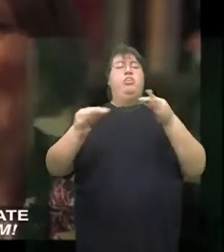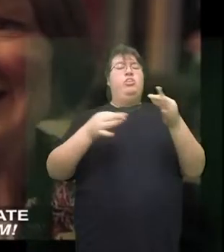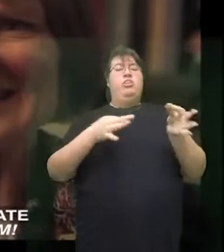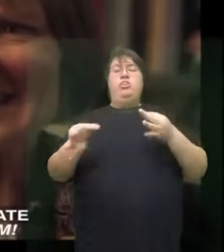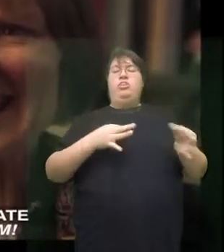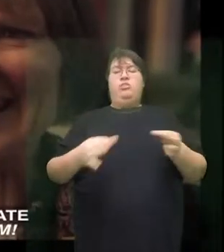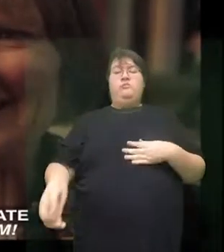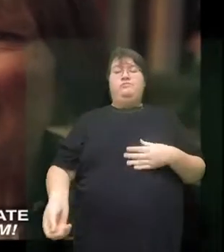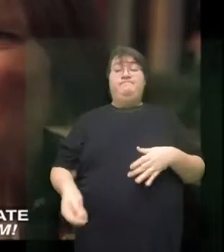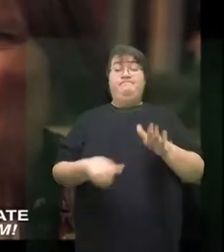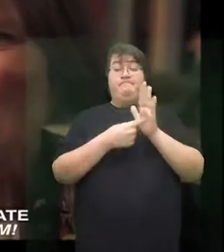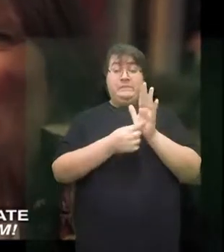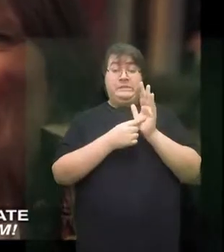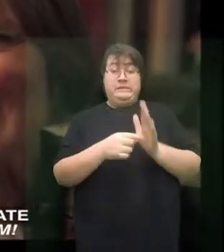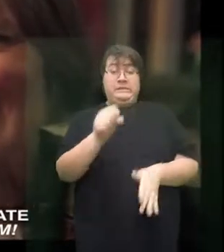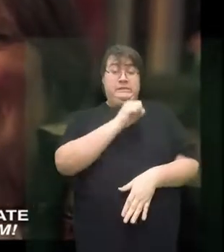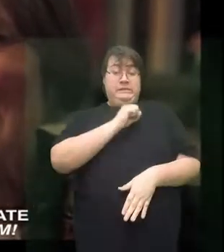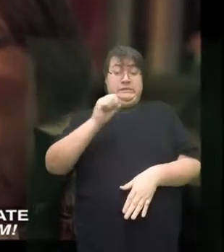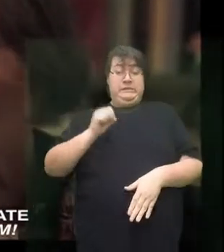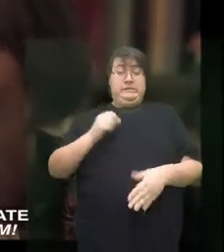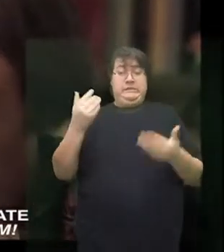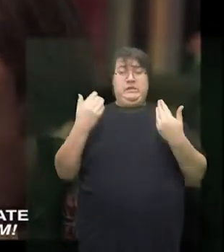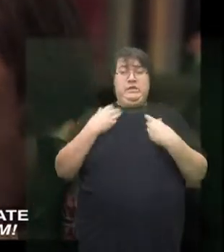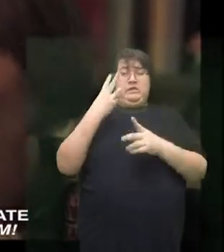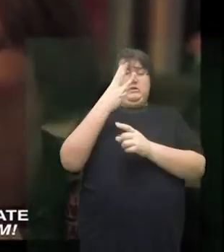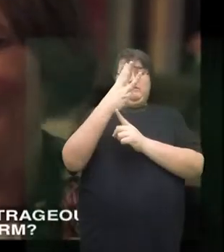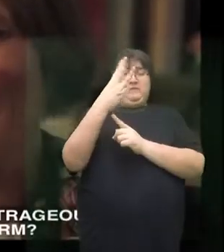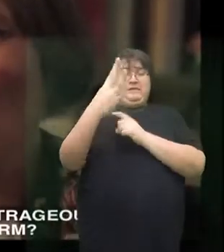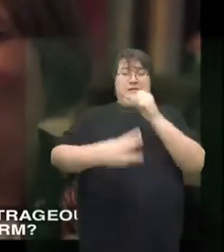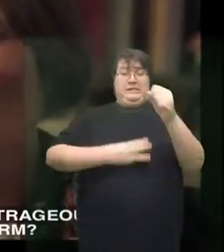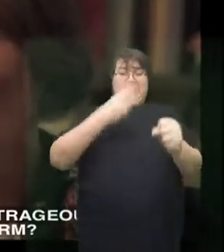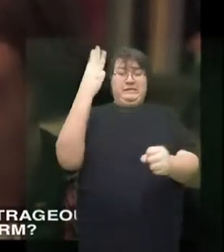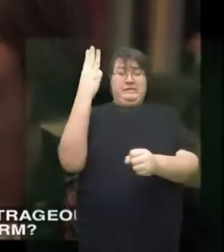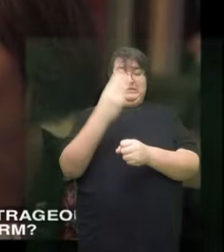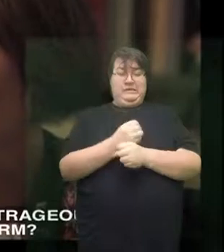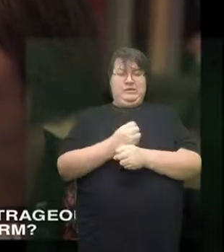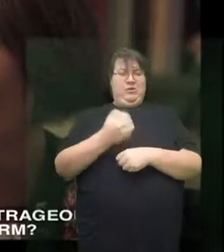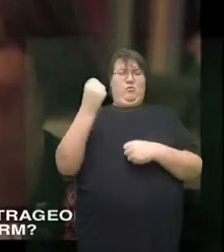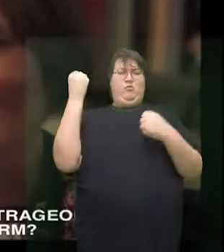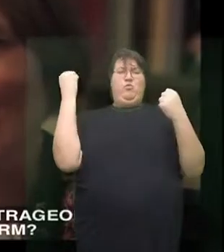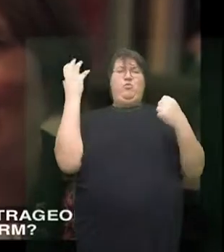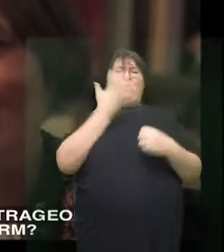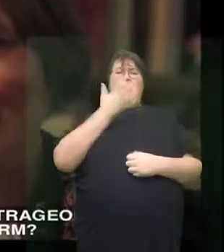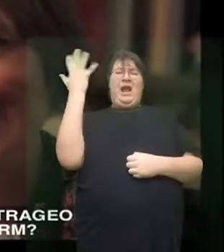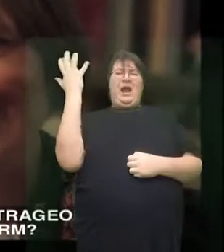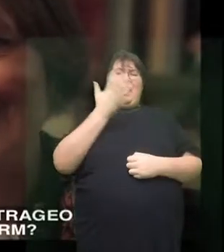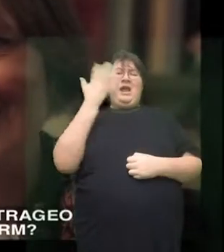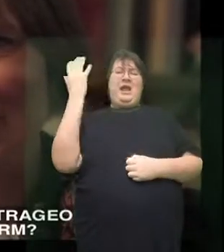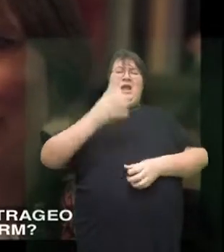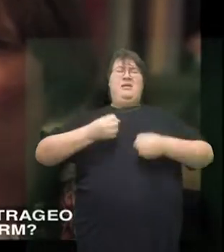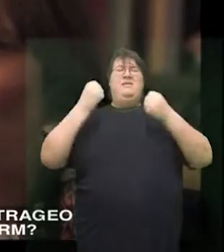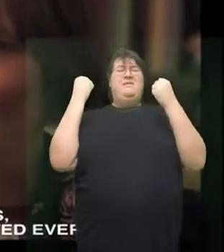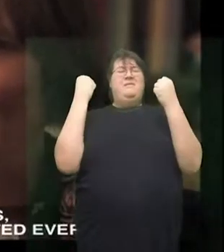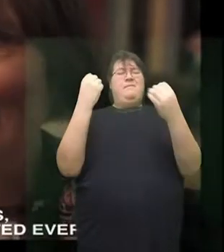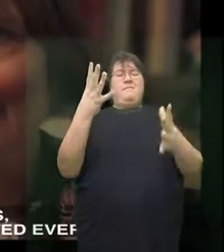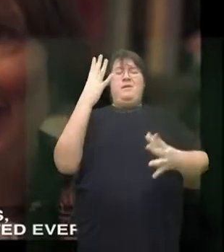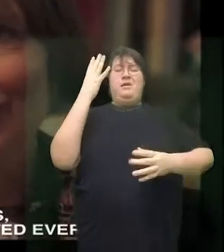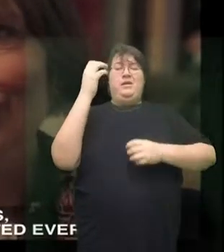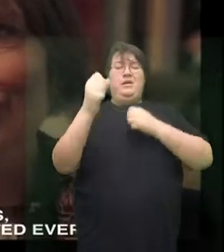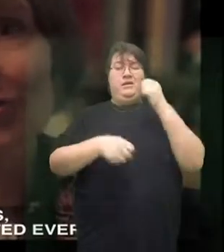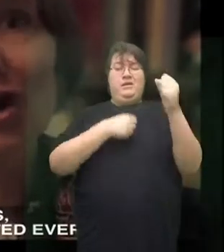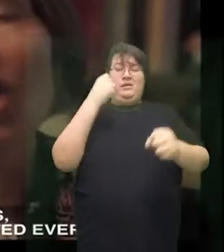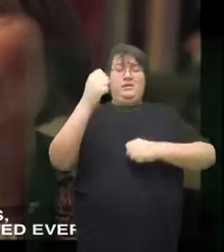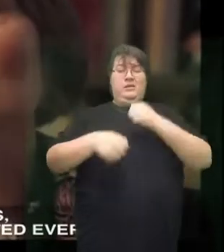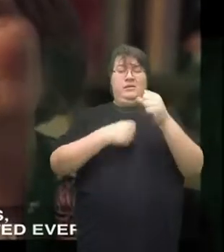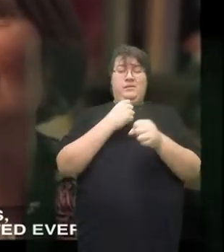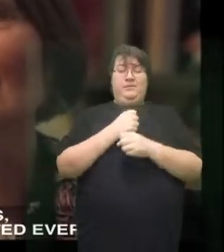For example, a Senate with a six-year term. Who heard of such an outrageous thing as a six-year term? In